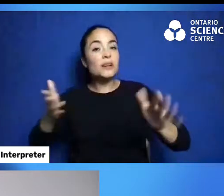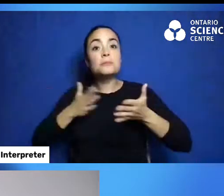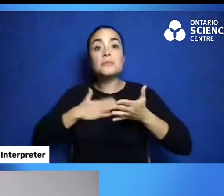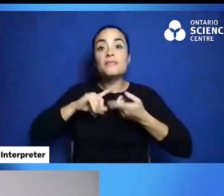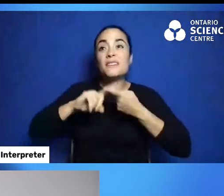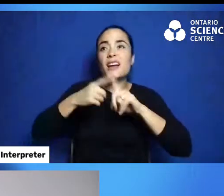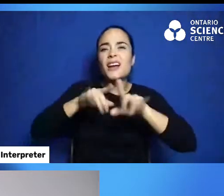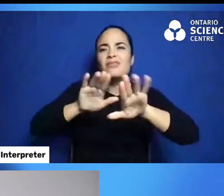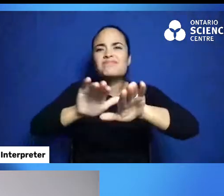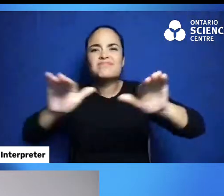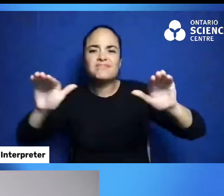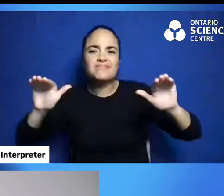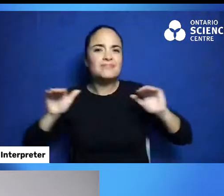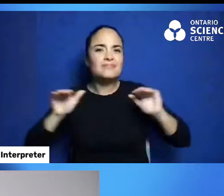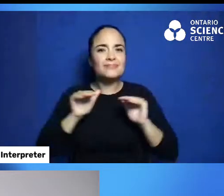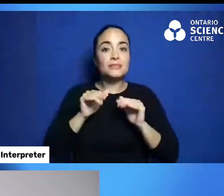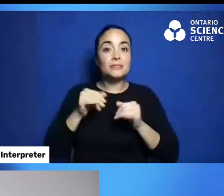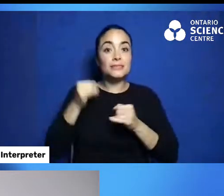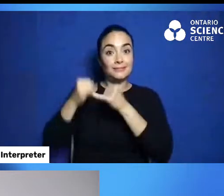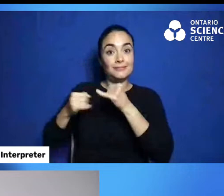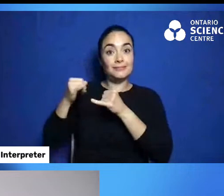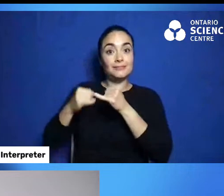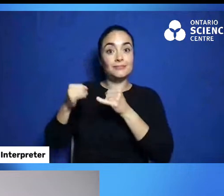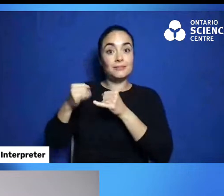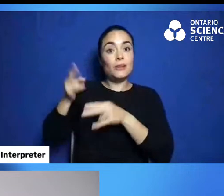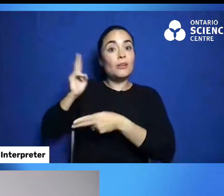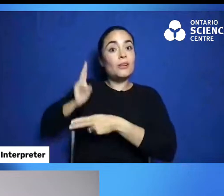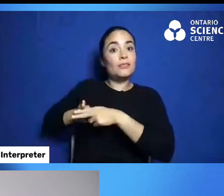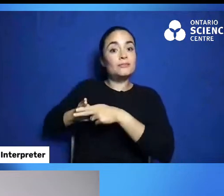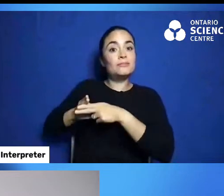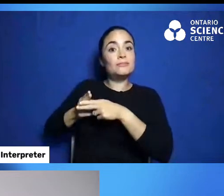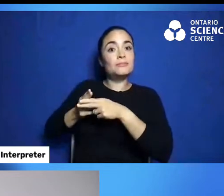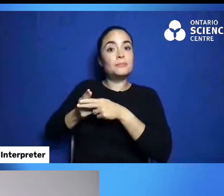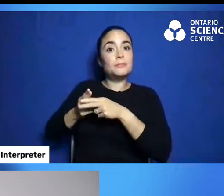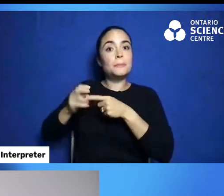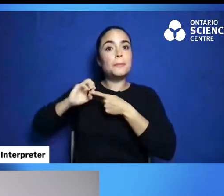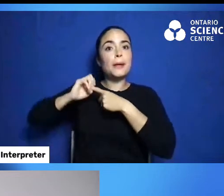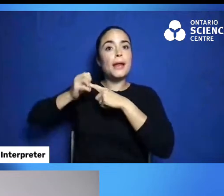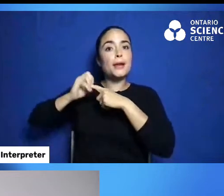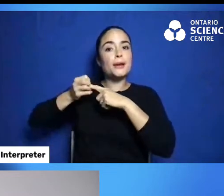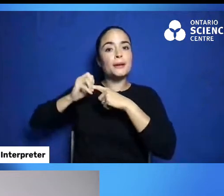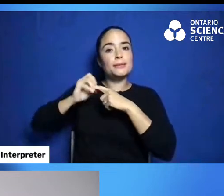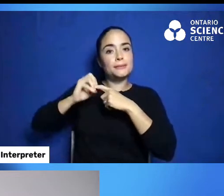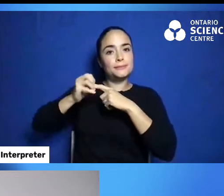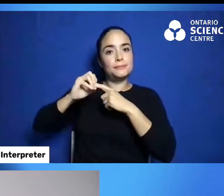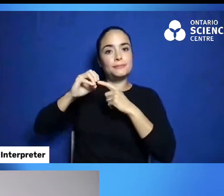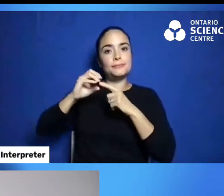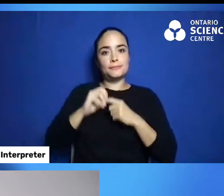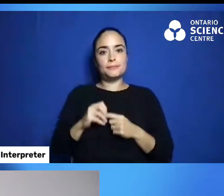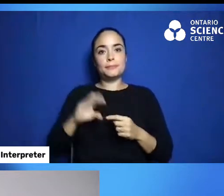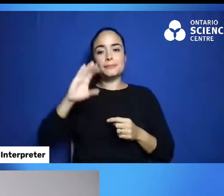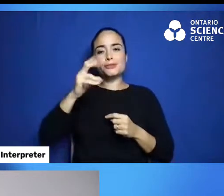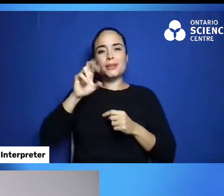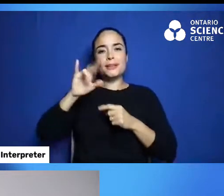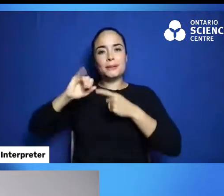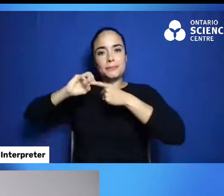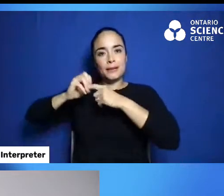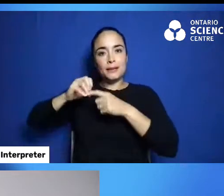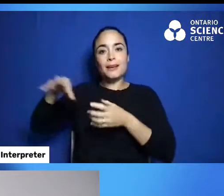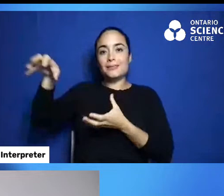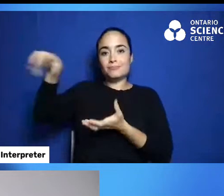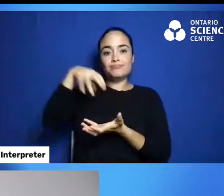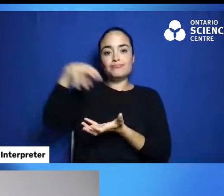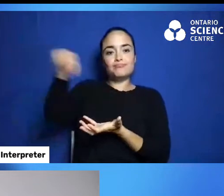a berry basket. This ash basket is actually meant for picking berries. And there's